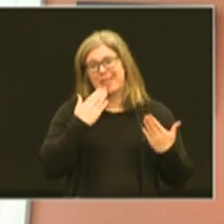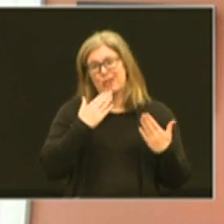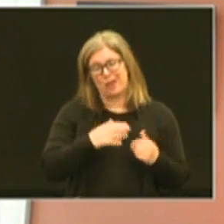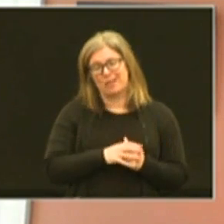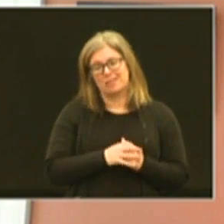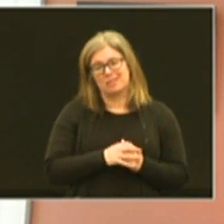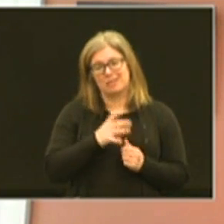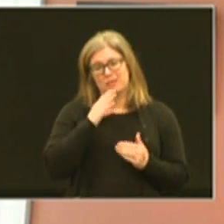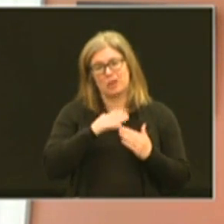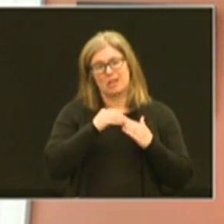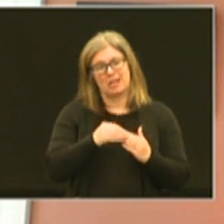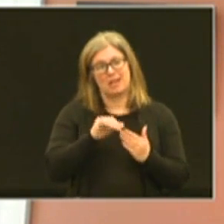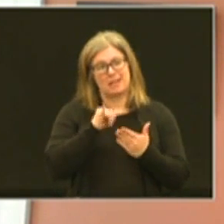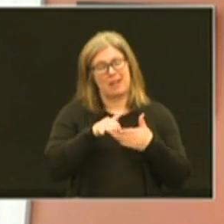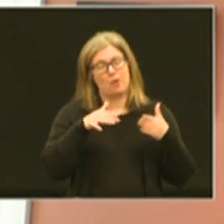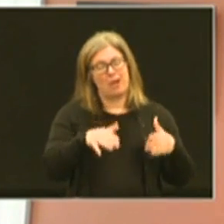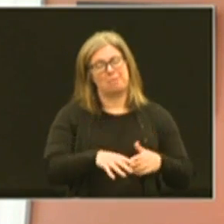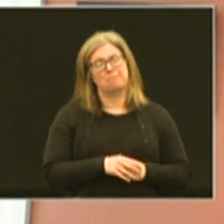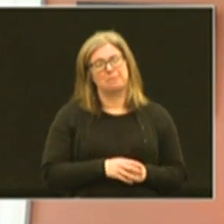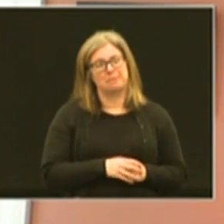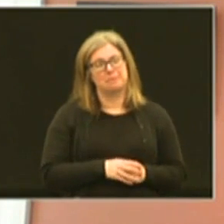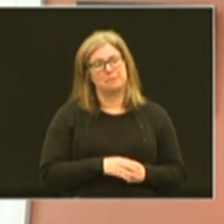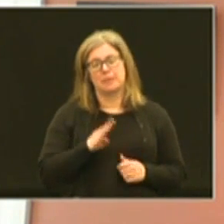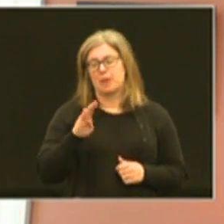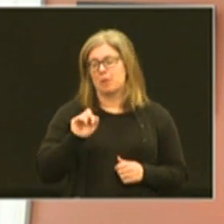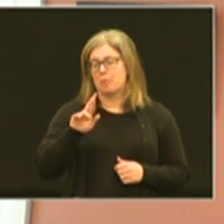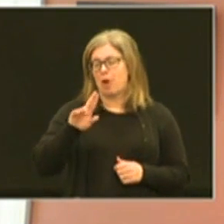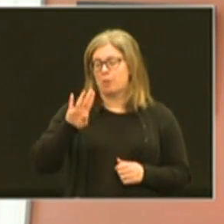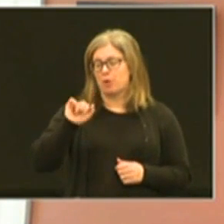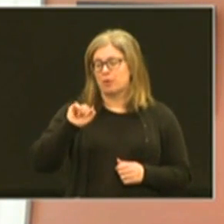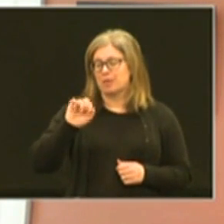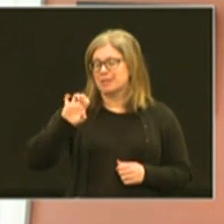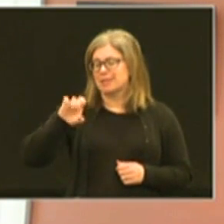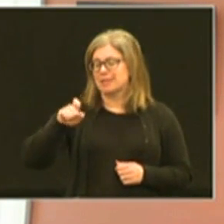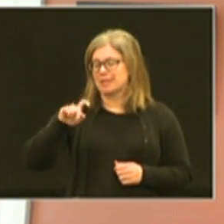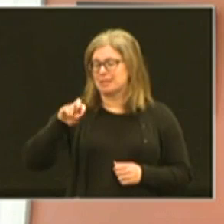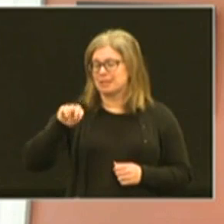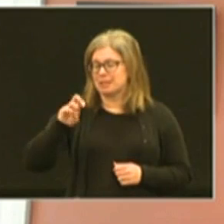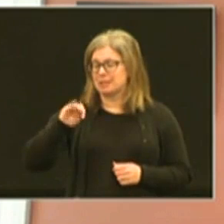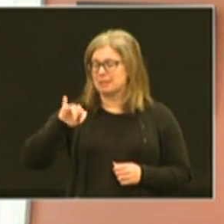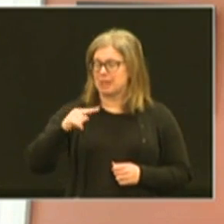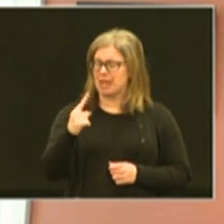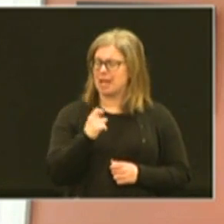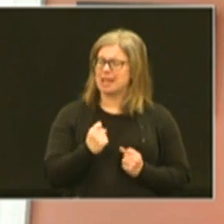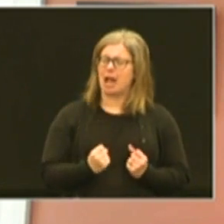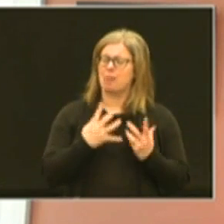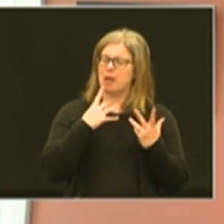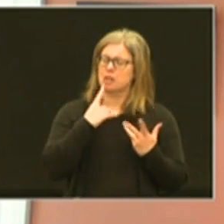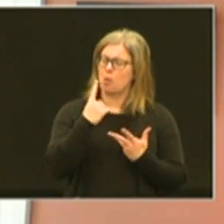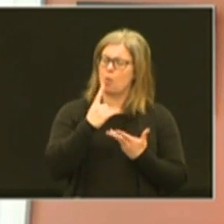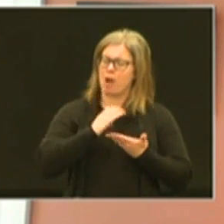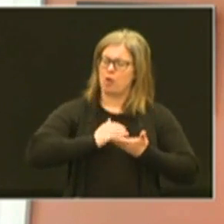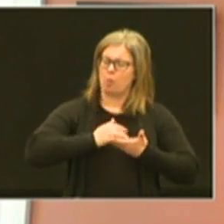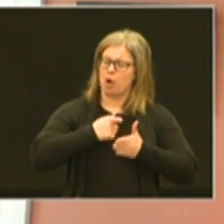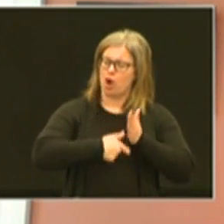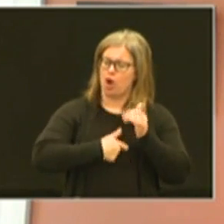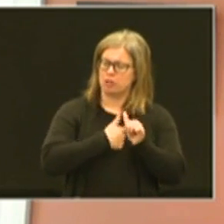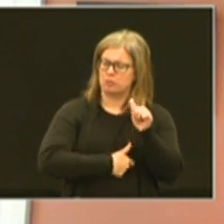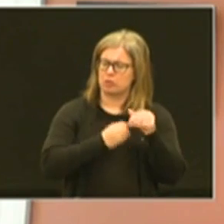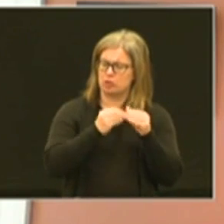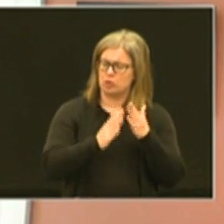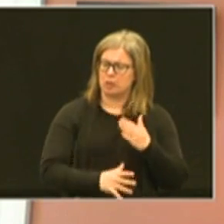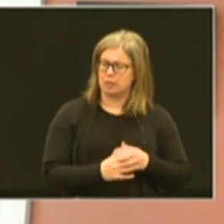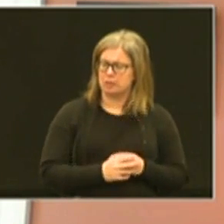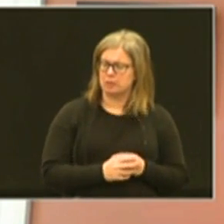guys for leading that way barbara sexton smith one of our great council people is asking how much does one chromebook cost per student